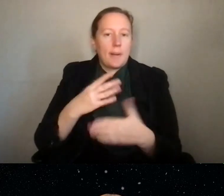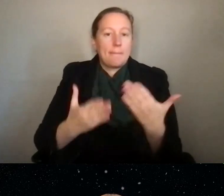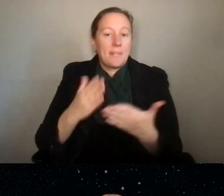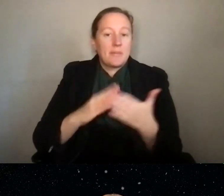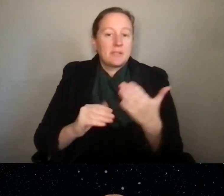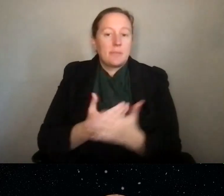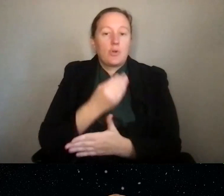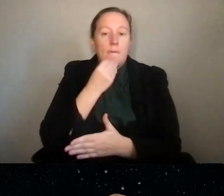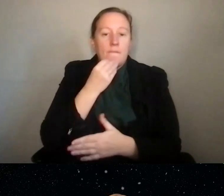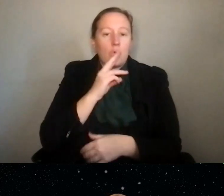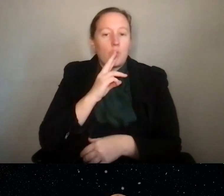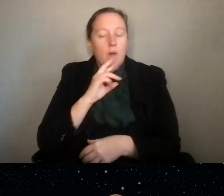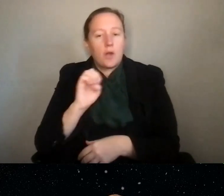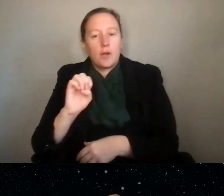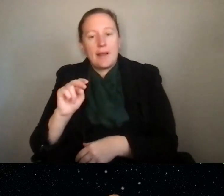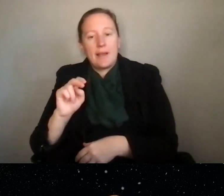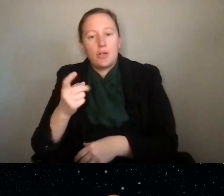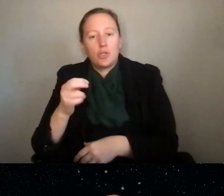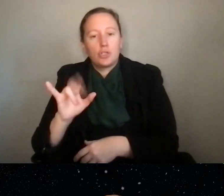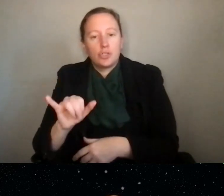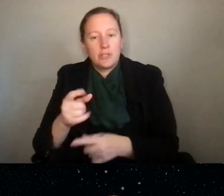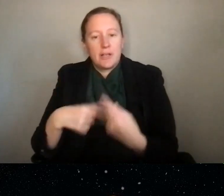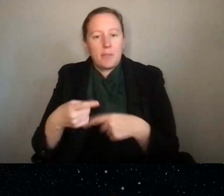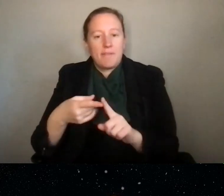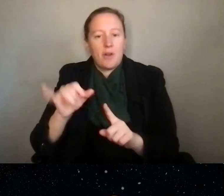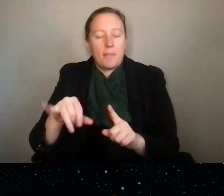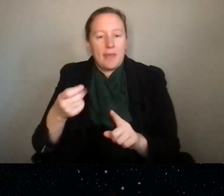cool food, water, energy stuff come in that space.